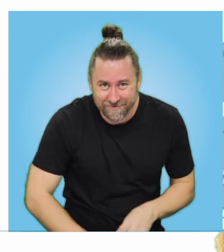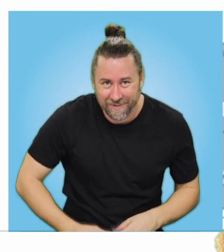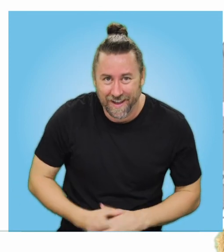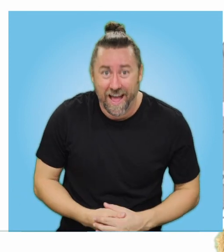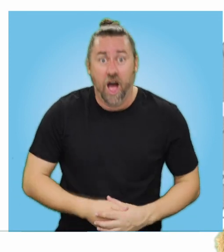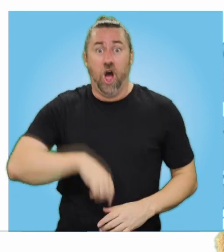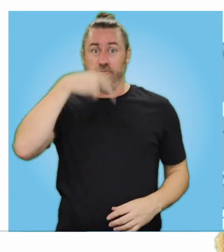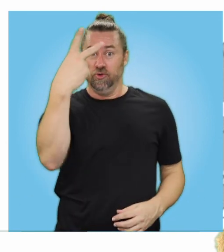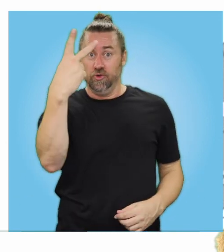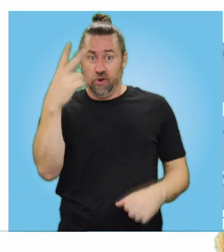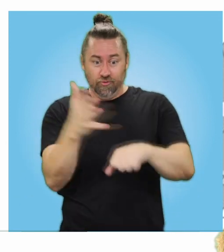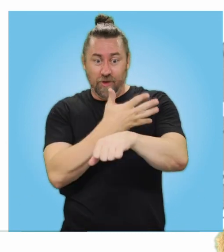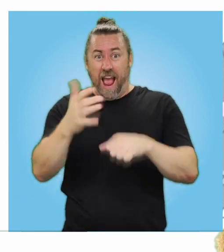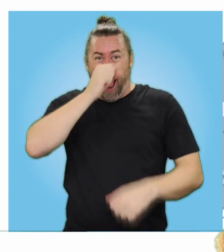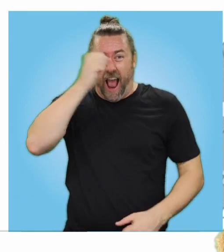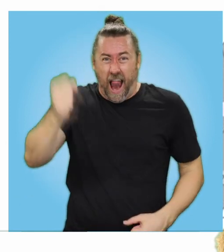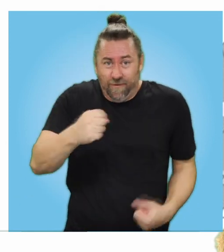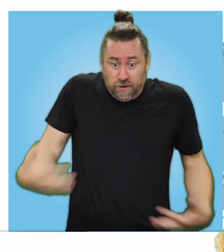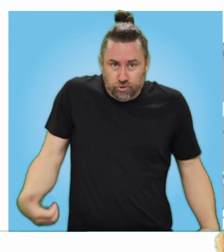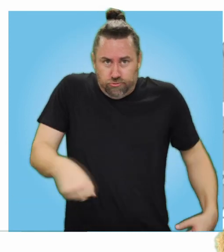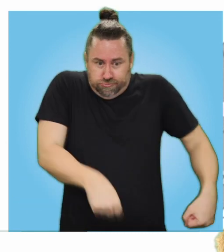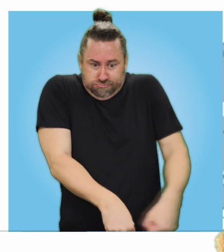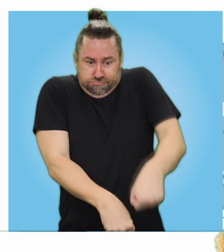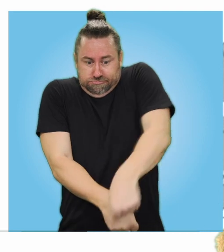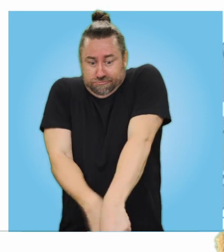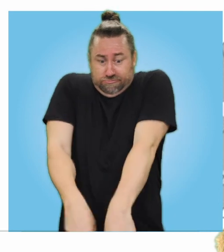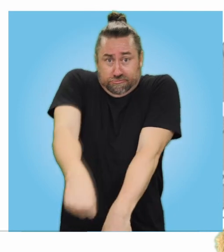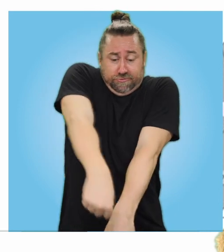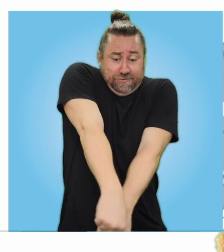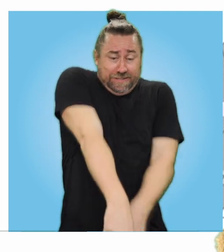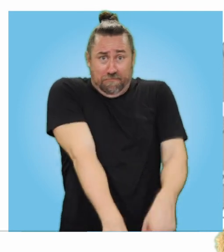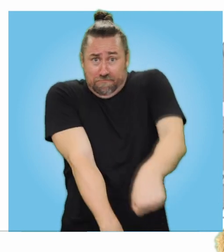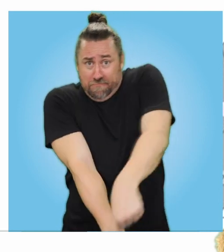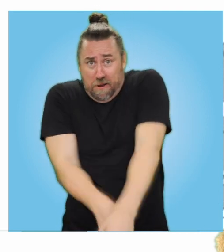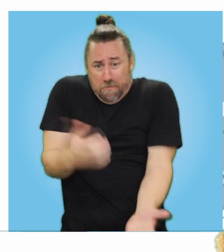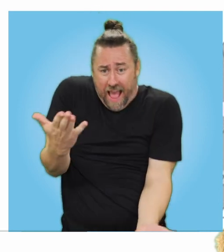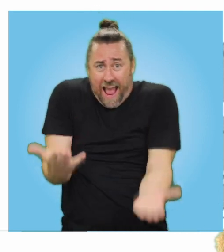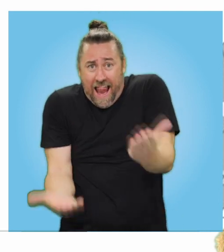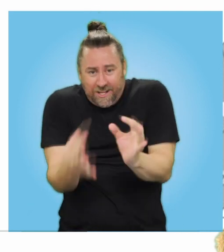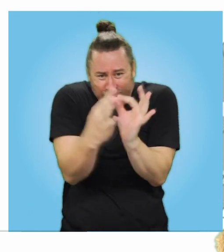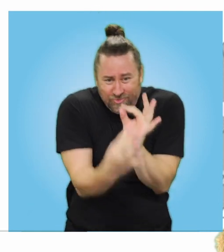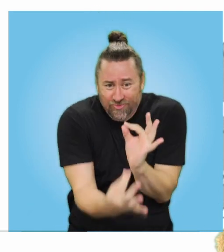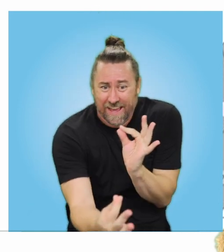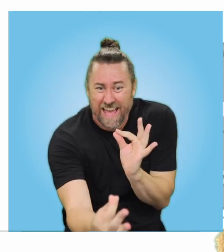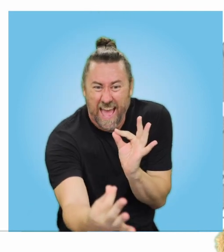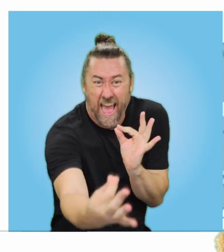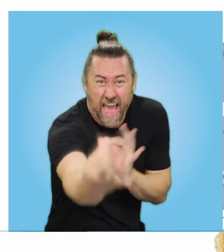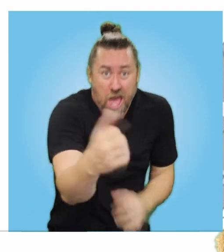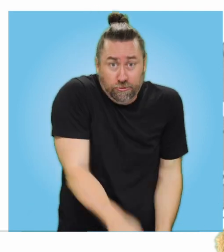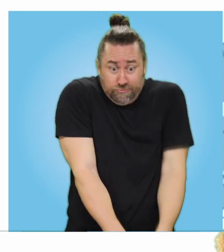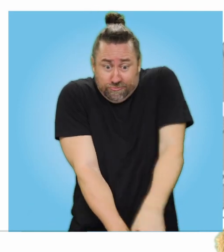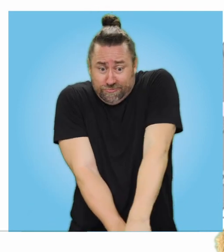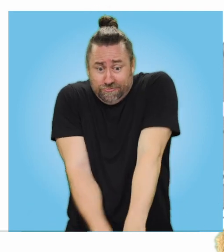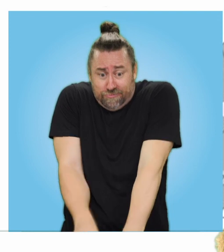Two grey elephants balancing, step by step on a piece of string. They thought